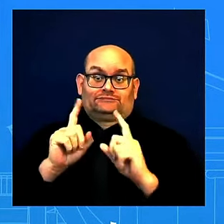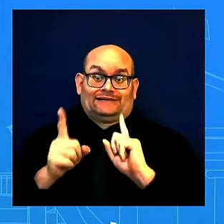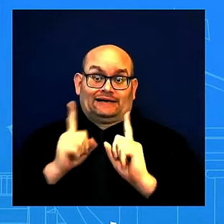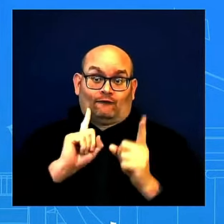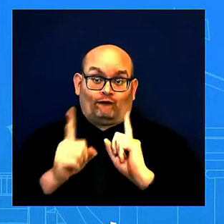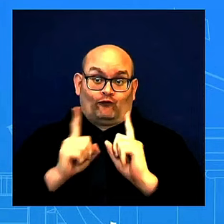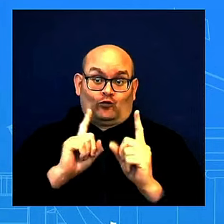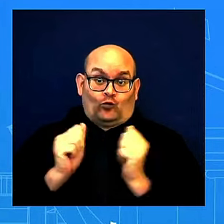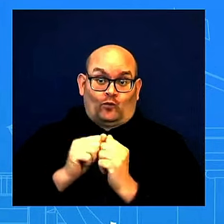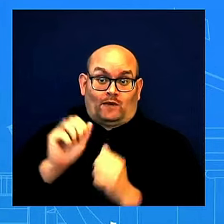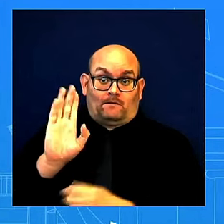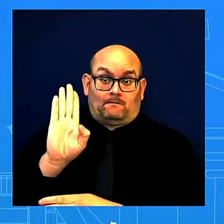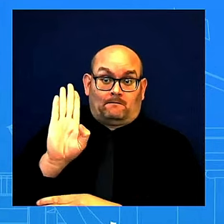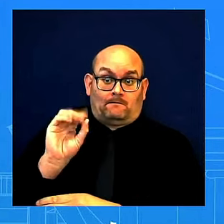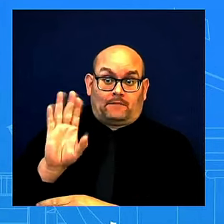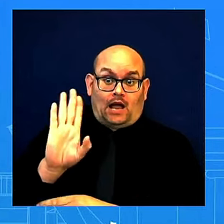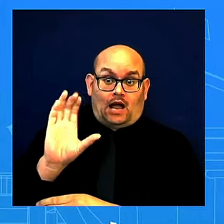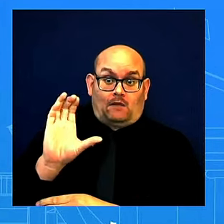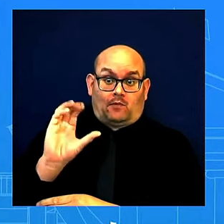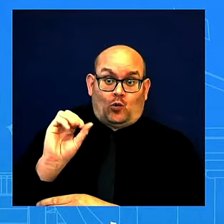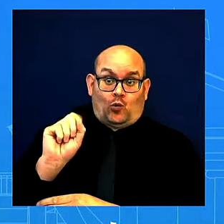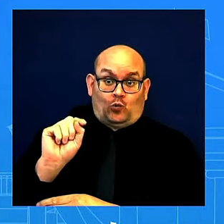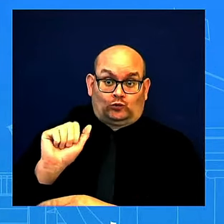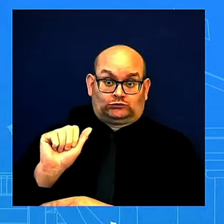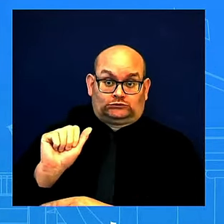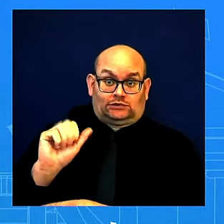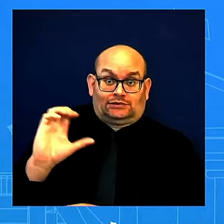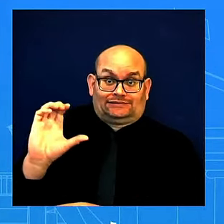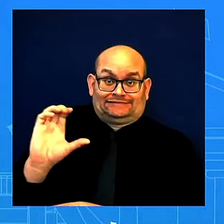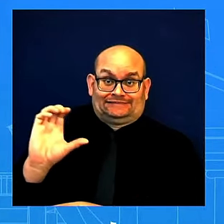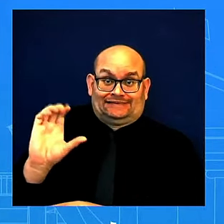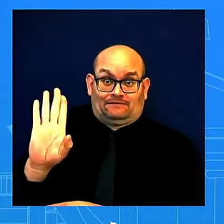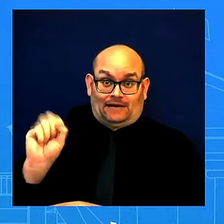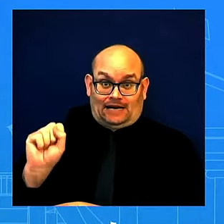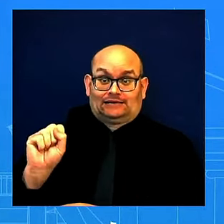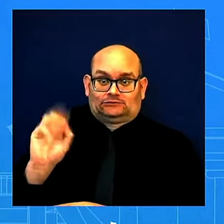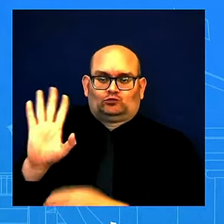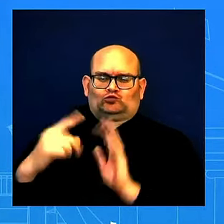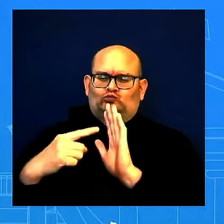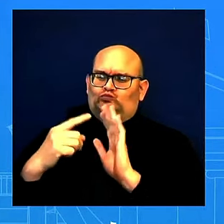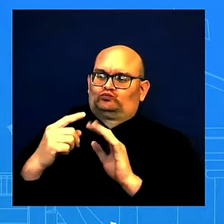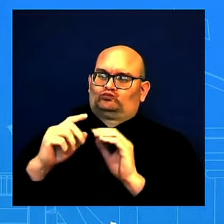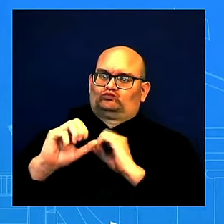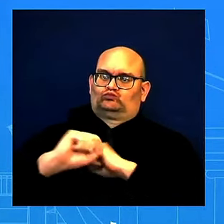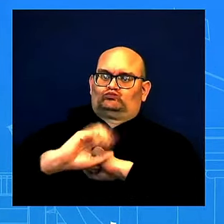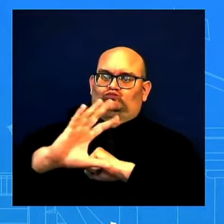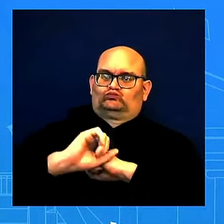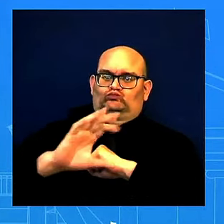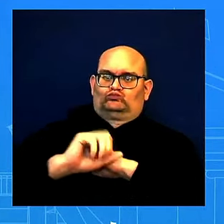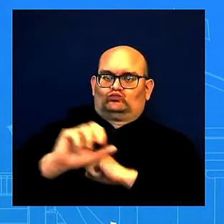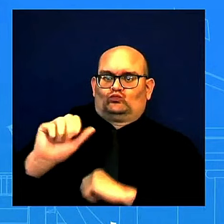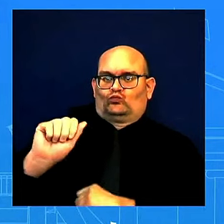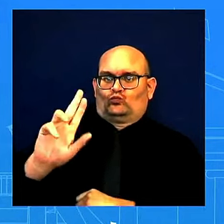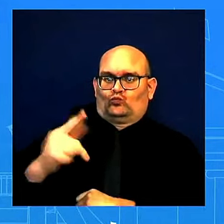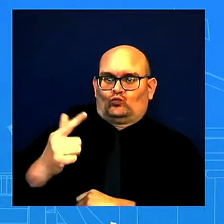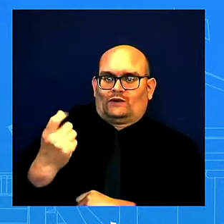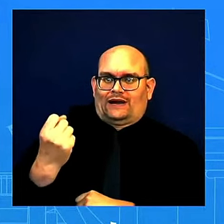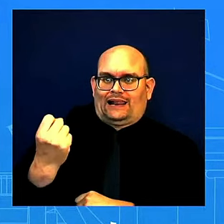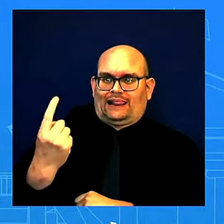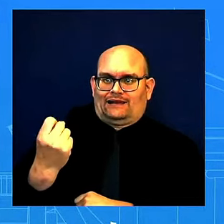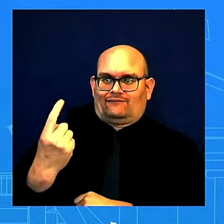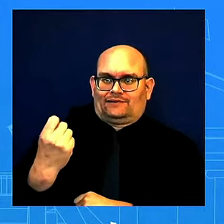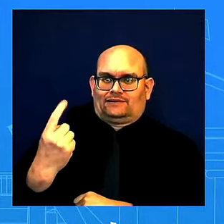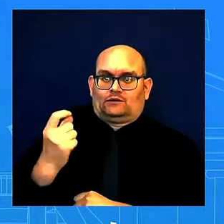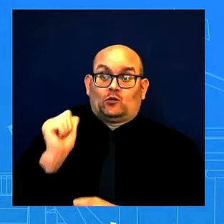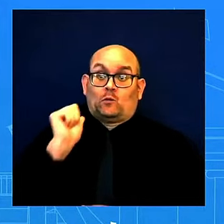Sunday, August 11th. Tomorrow, the President will call the Governor of Hawaii and Mayor of Maui County to commemorate the one